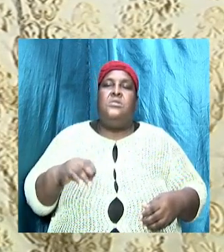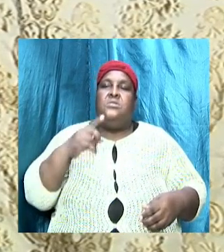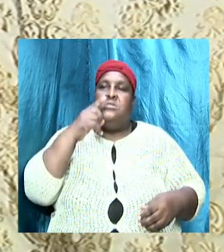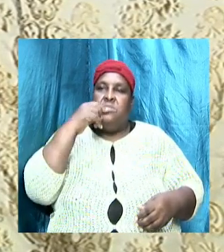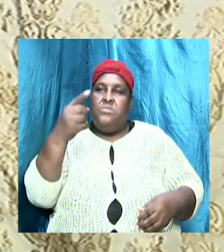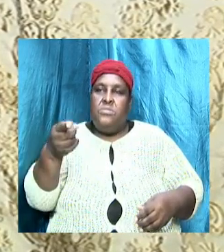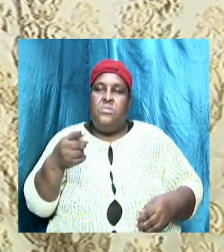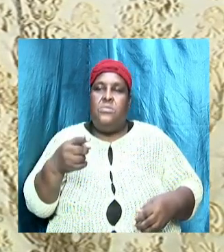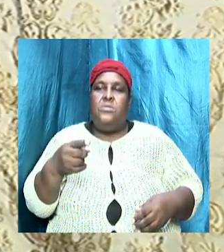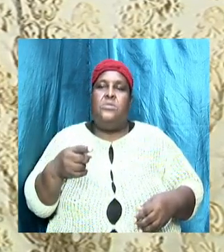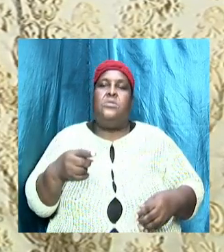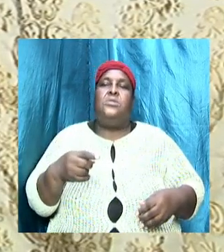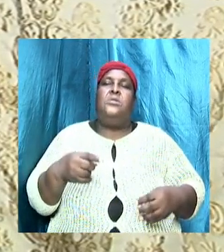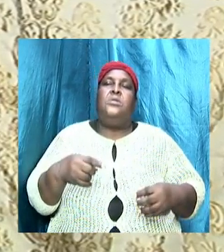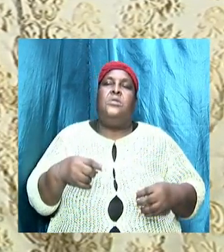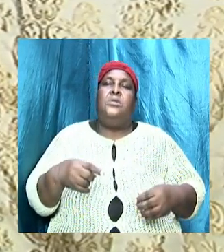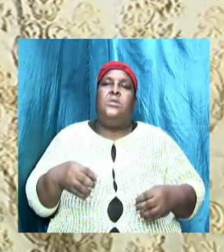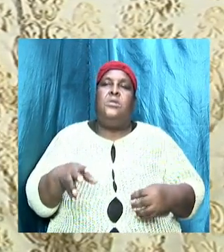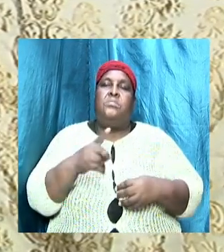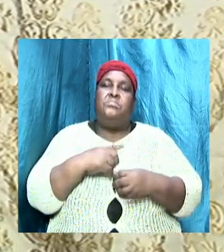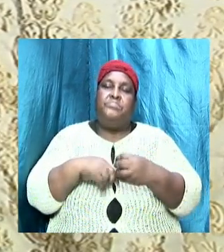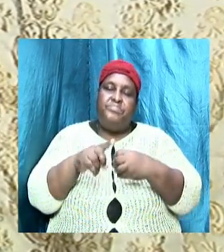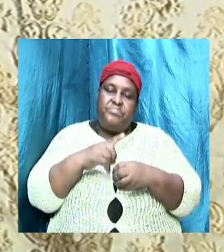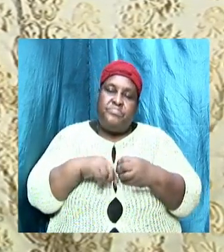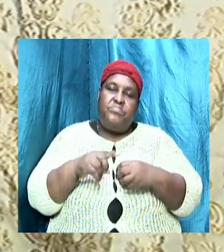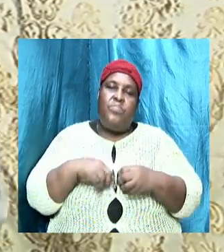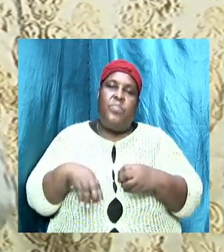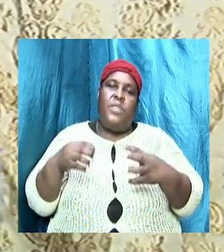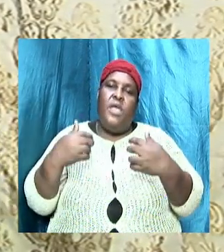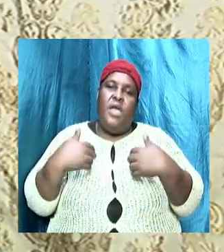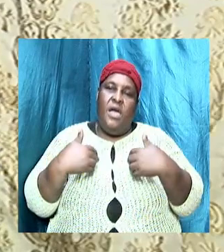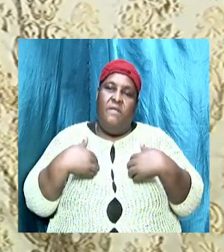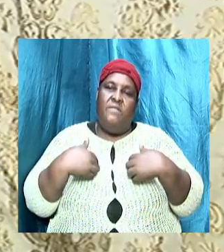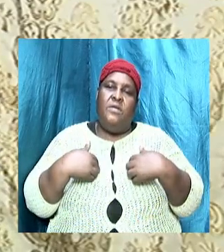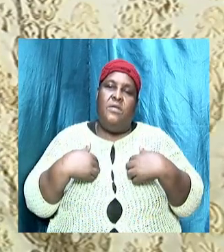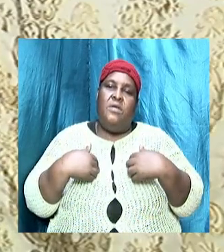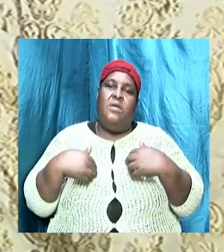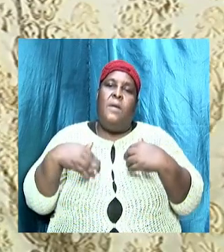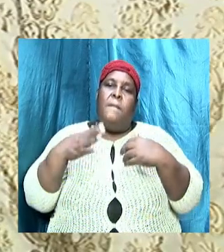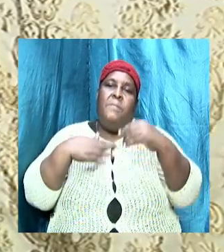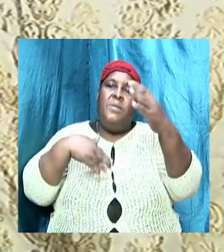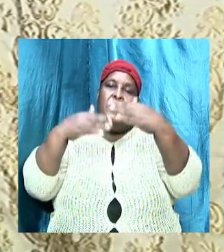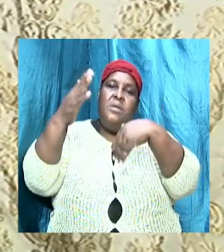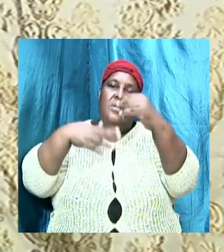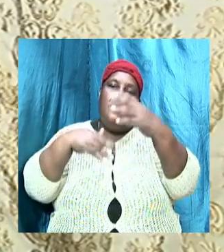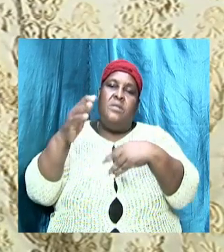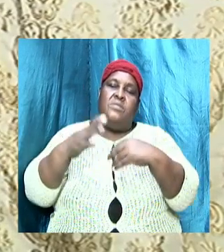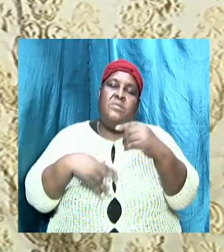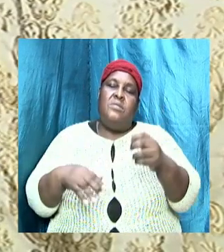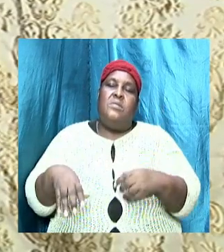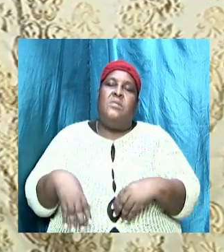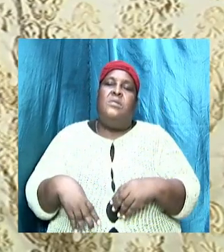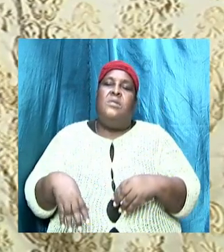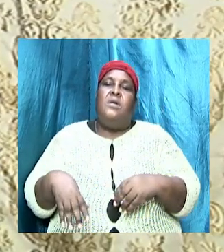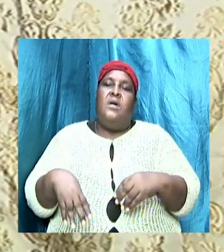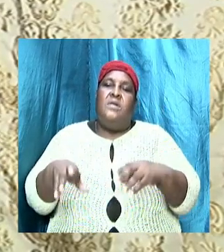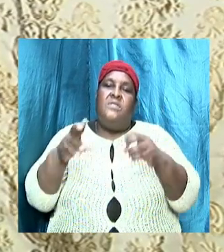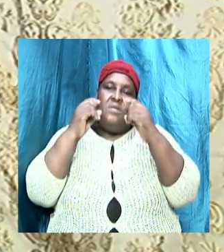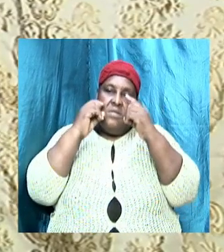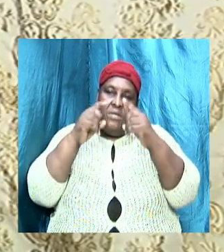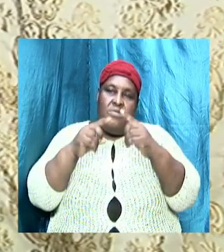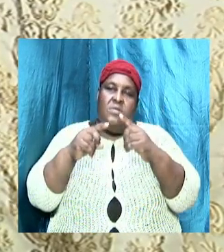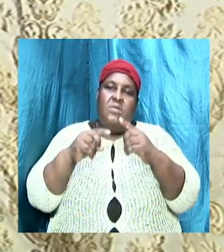things that the apostles spoke about and the scriptures say having been built on the foundation of the apostles and the